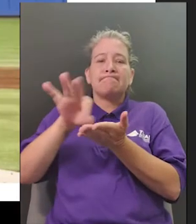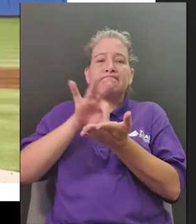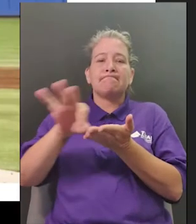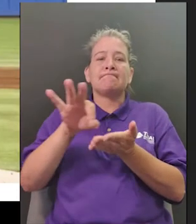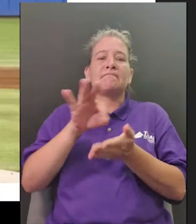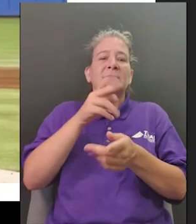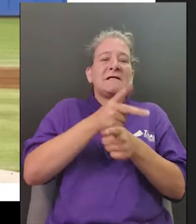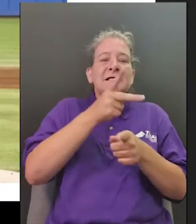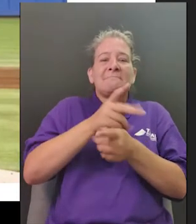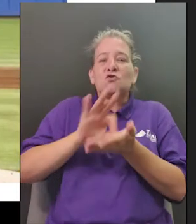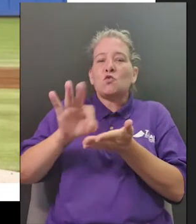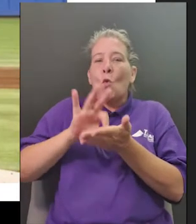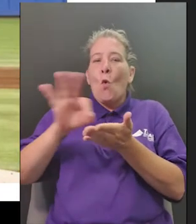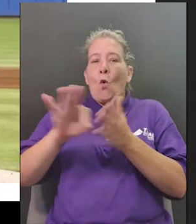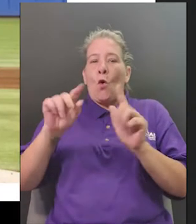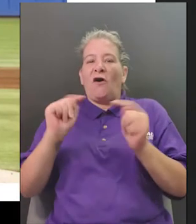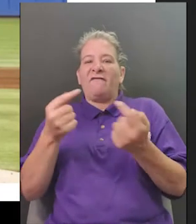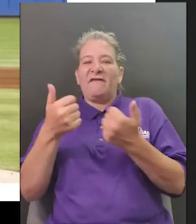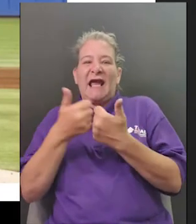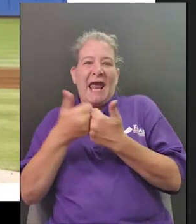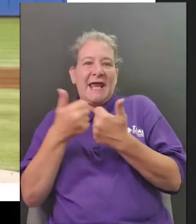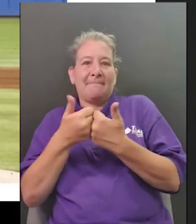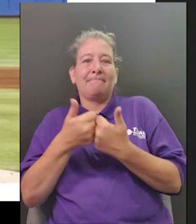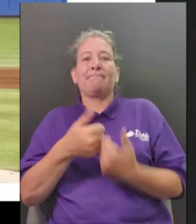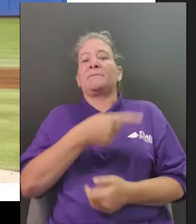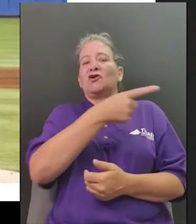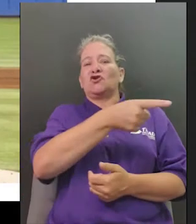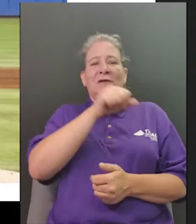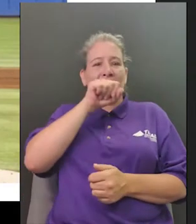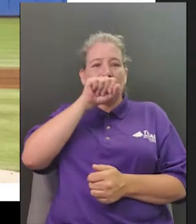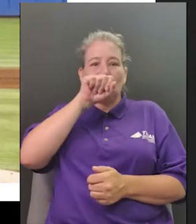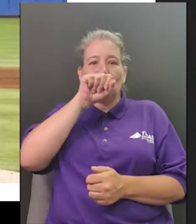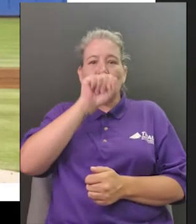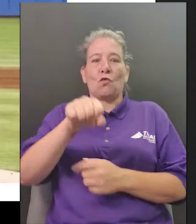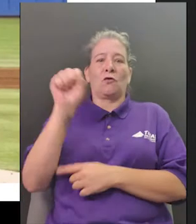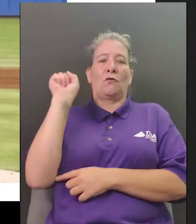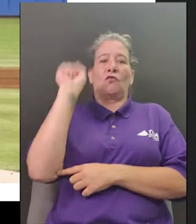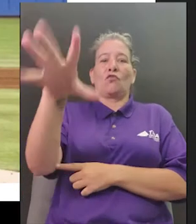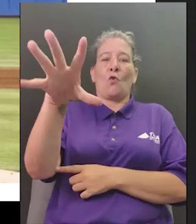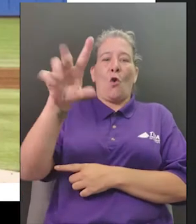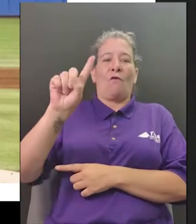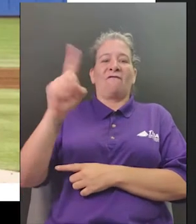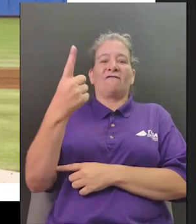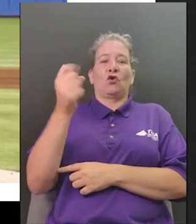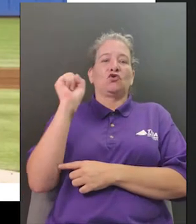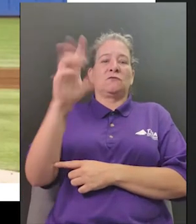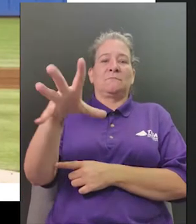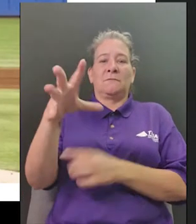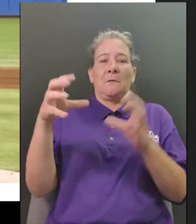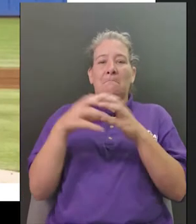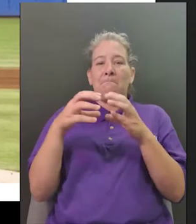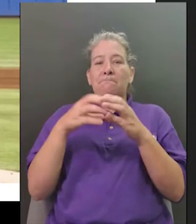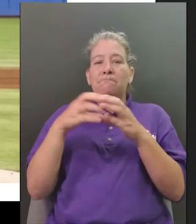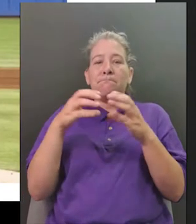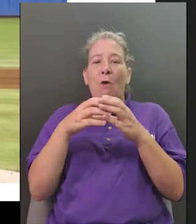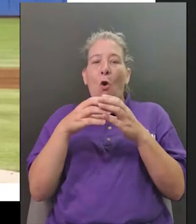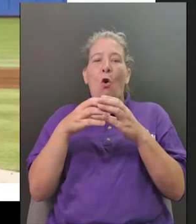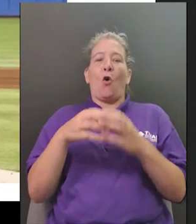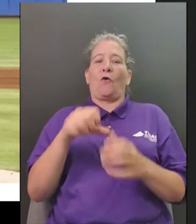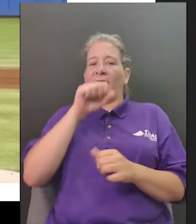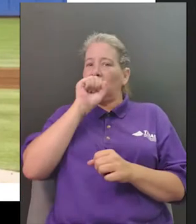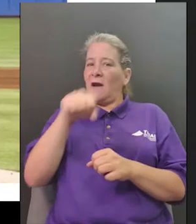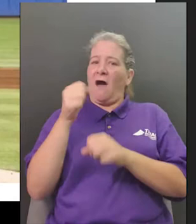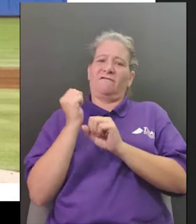of the games on a scorecard so here she is throwing out a first pitch at the game she looks really